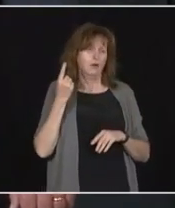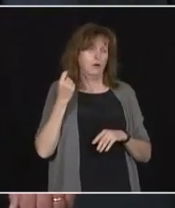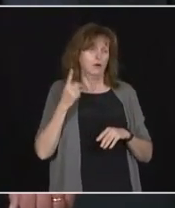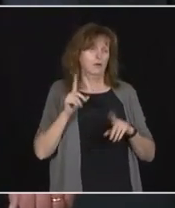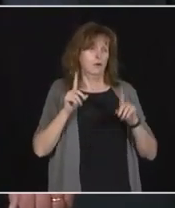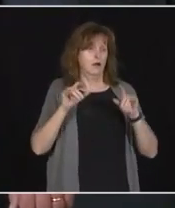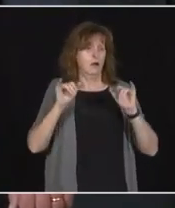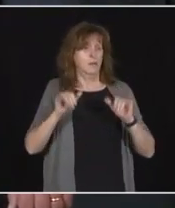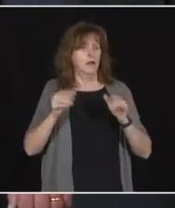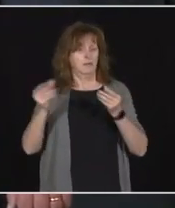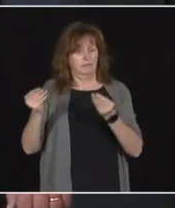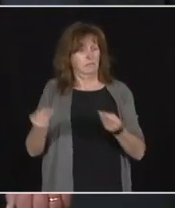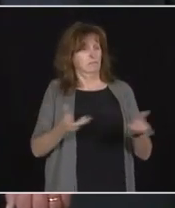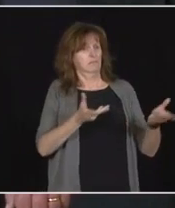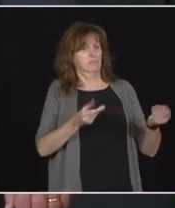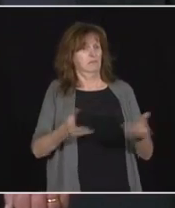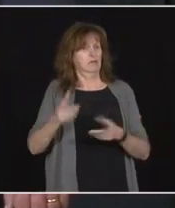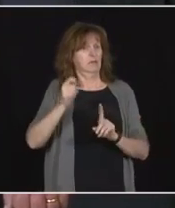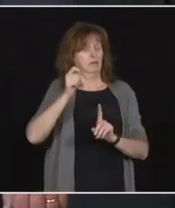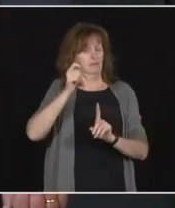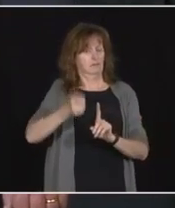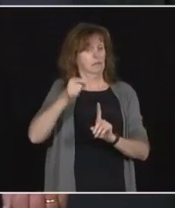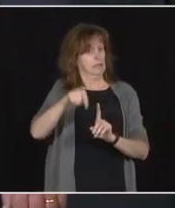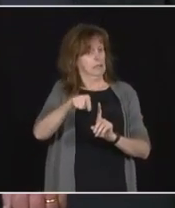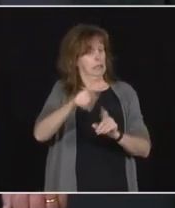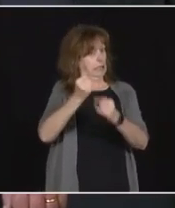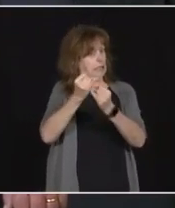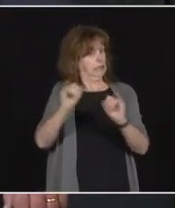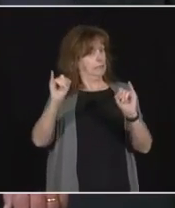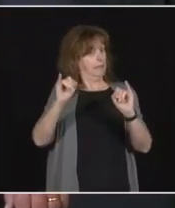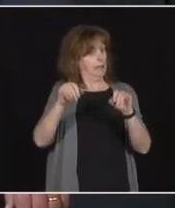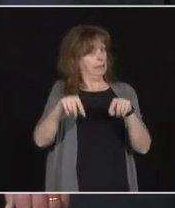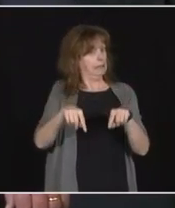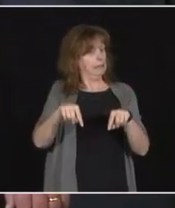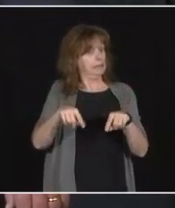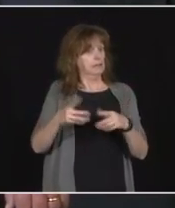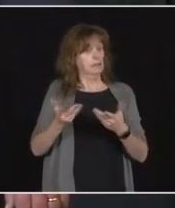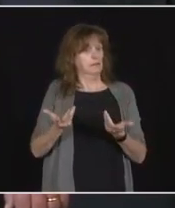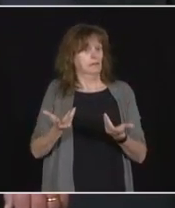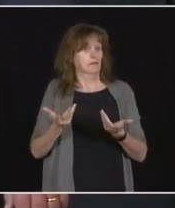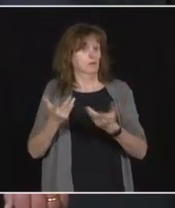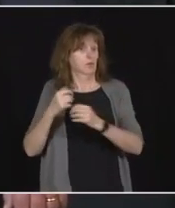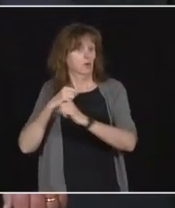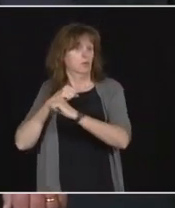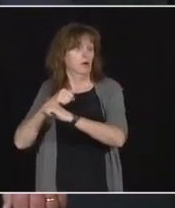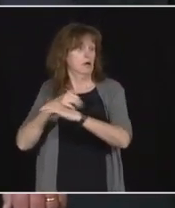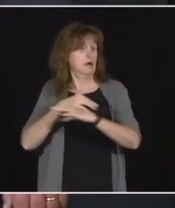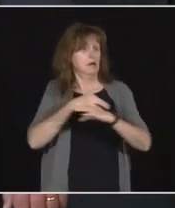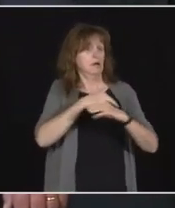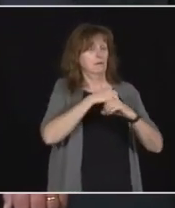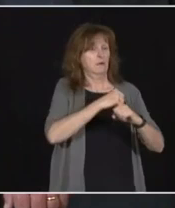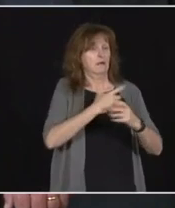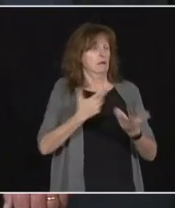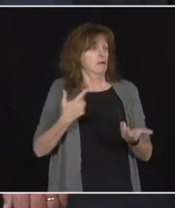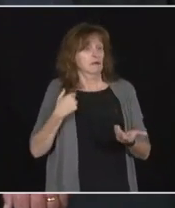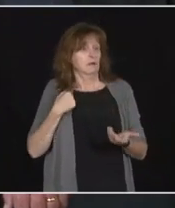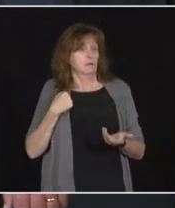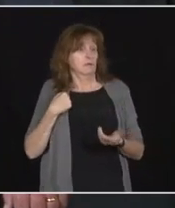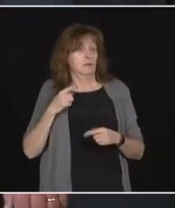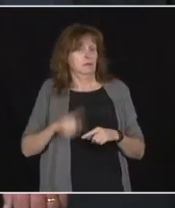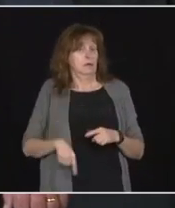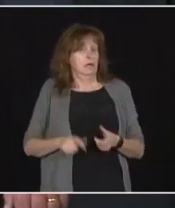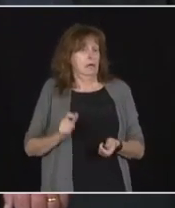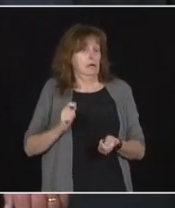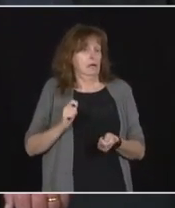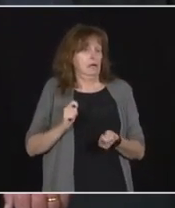process. Protected everyone's rights. And so that is leading isn't something for us to question. That's outside of our jurisdiction.